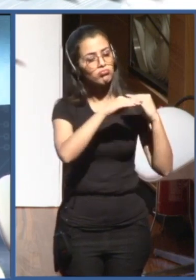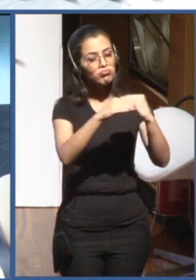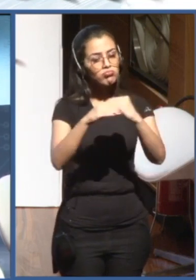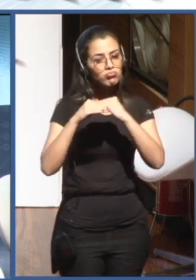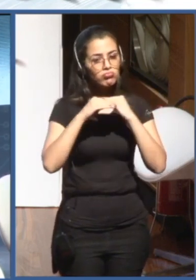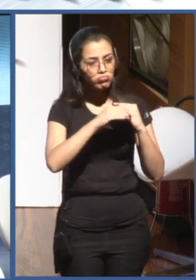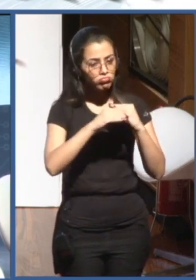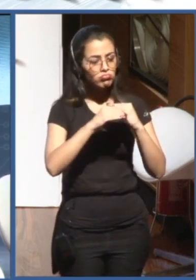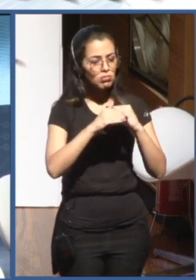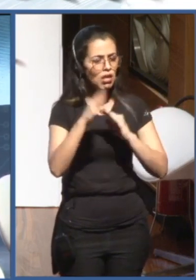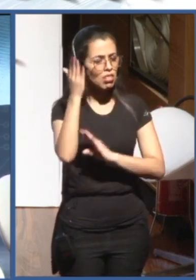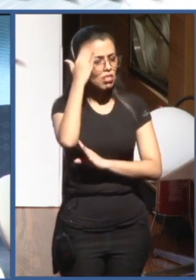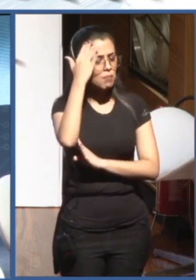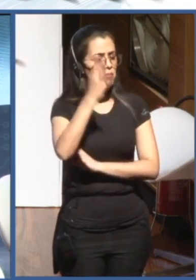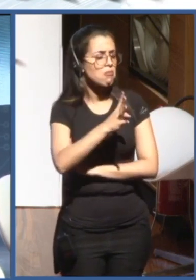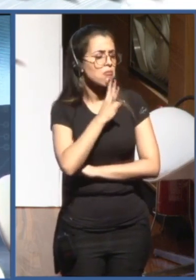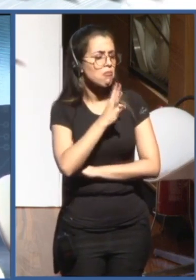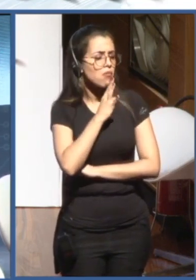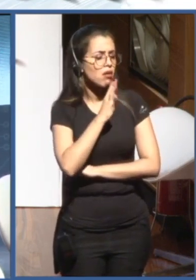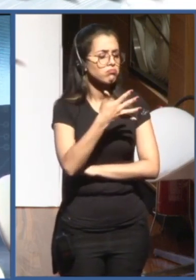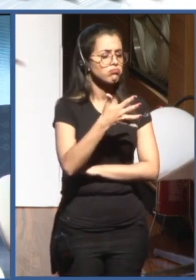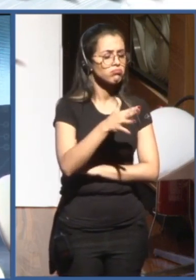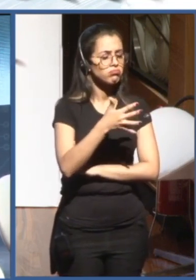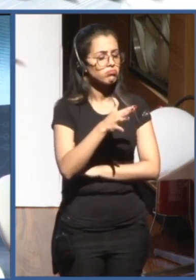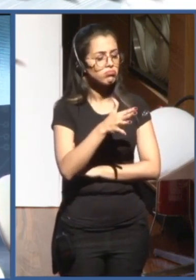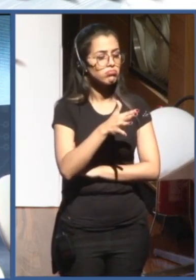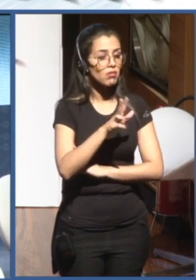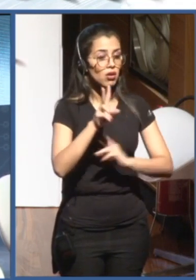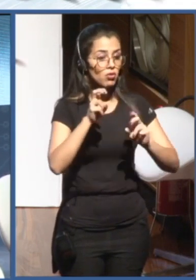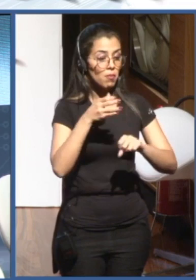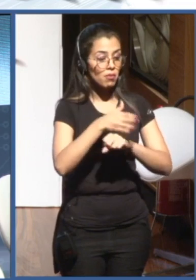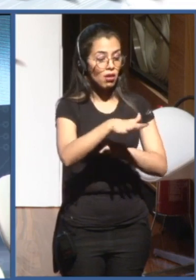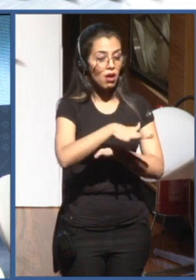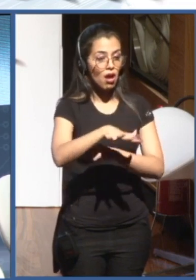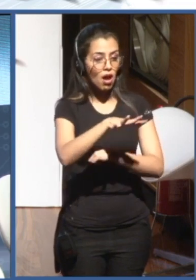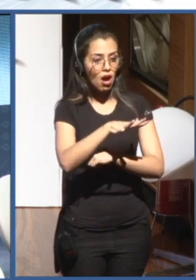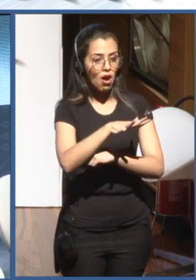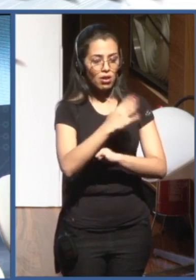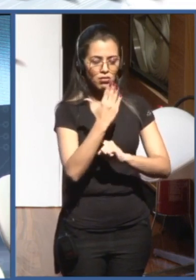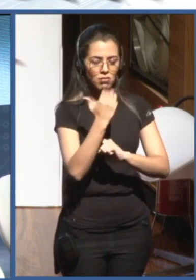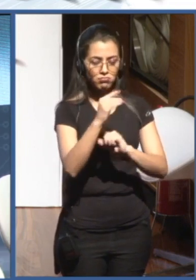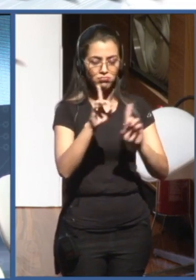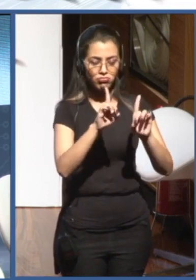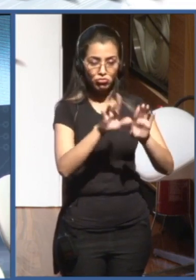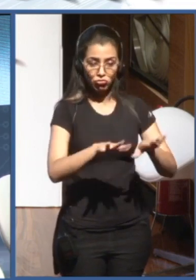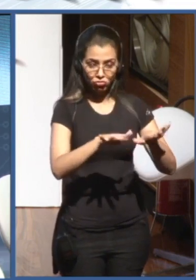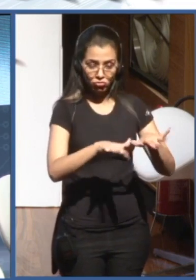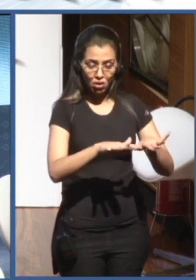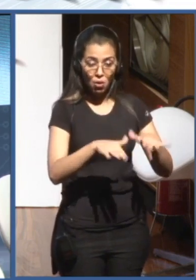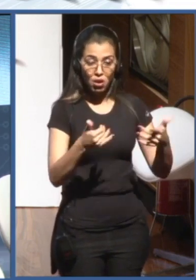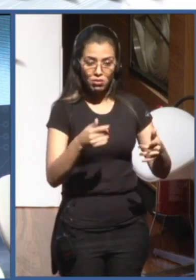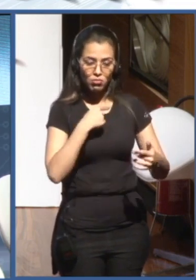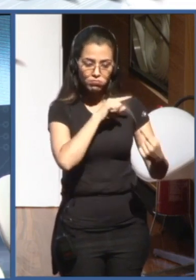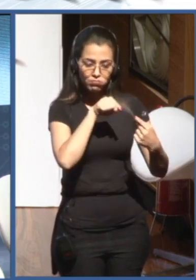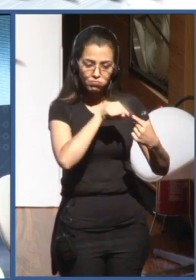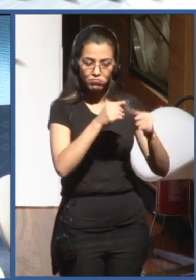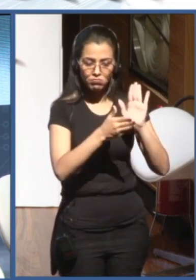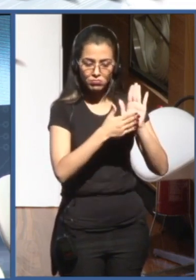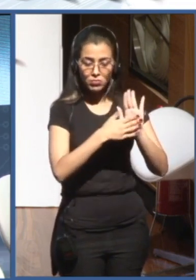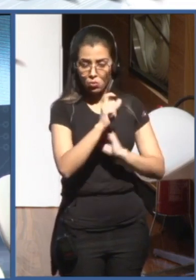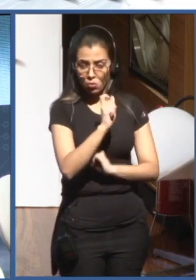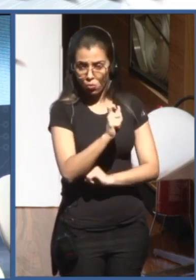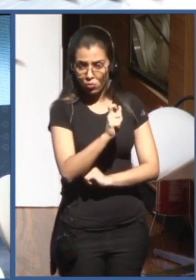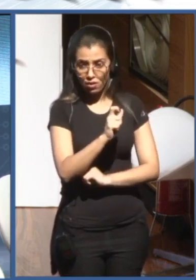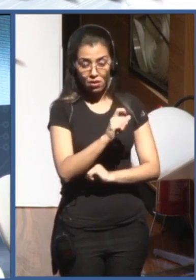new digital life. And so this is really the goal of the AI Civic Forum, is to make sure you know that people, citizens, can